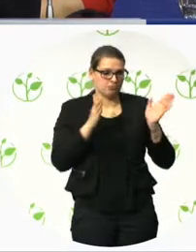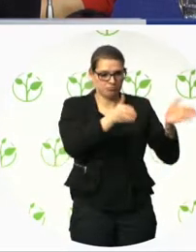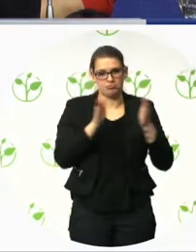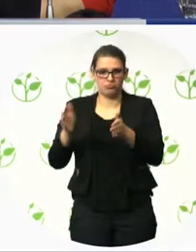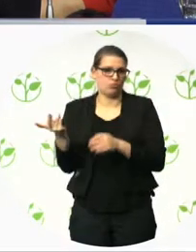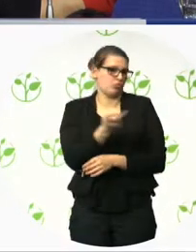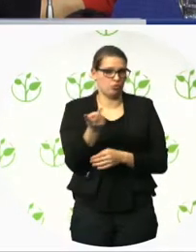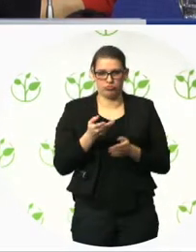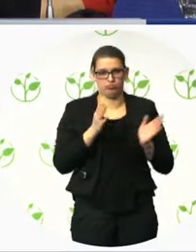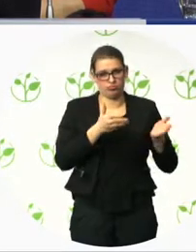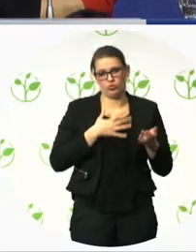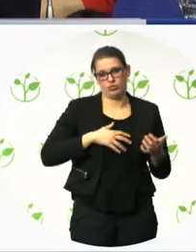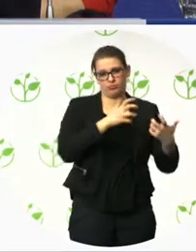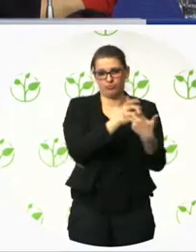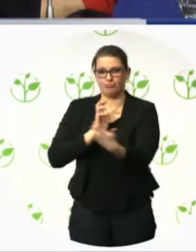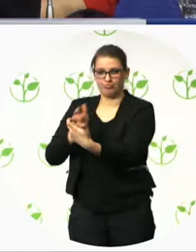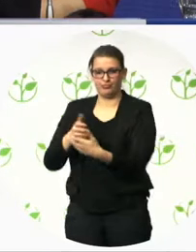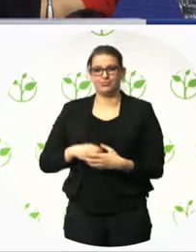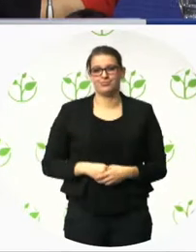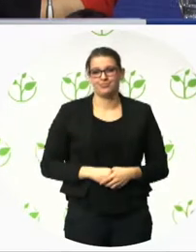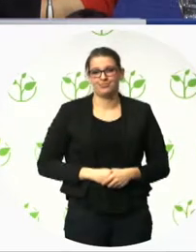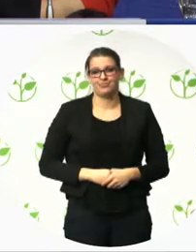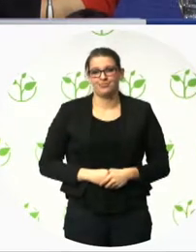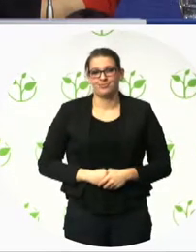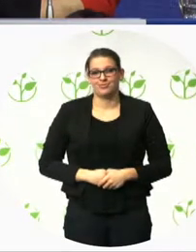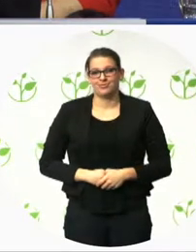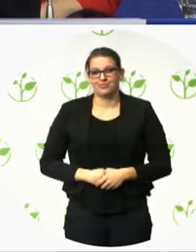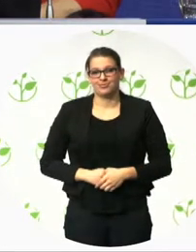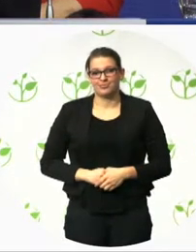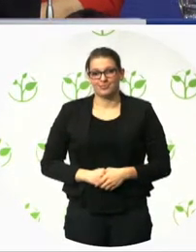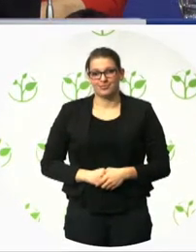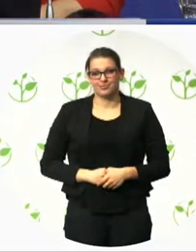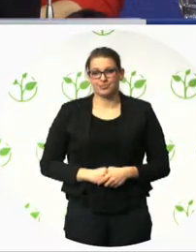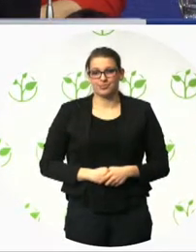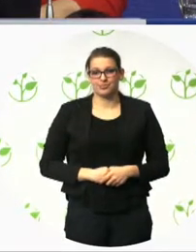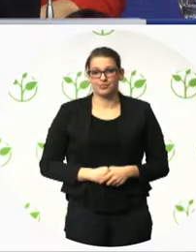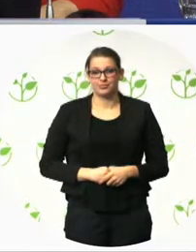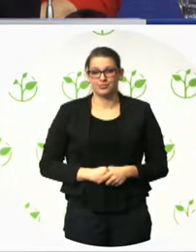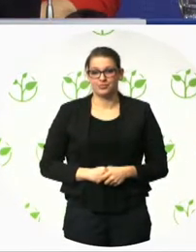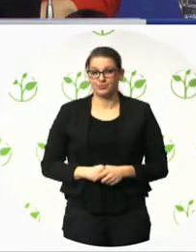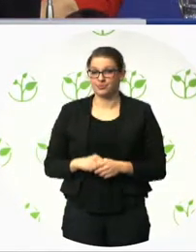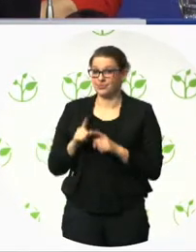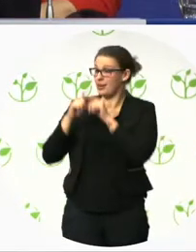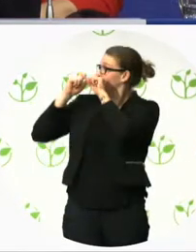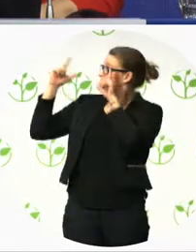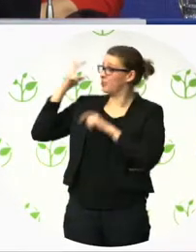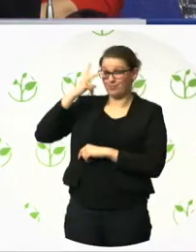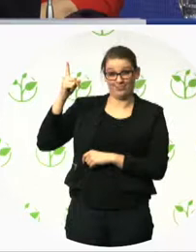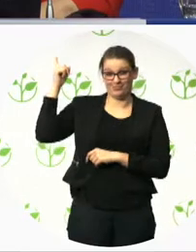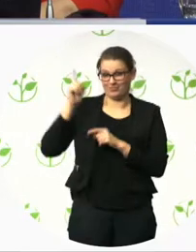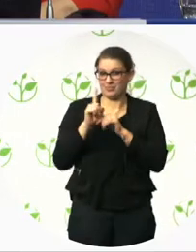This is an example of a state entity, in fact, but situated in Oslo, which is absolutely